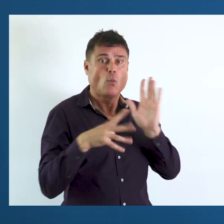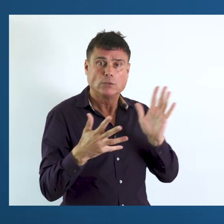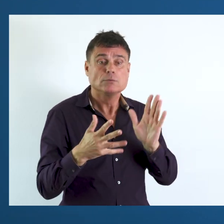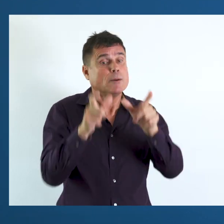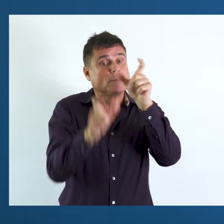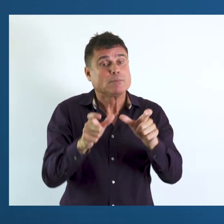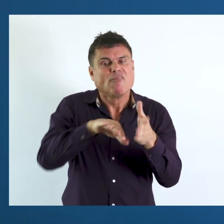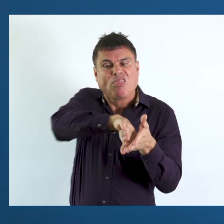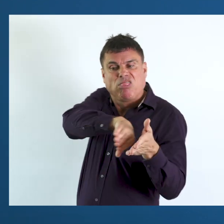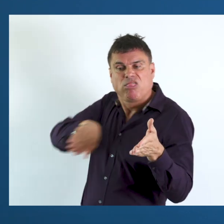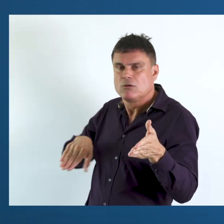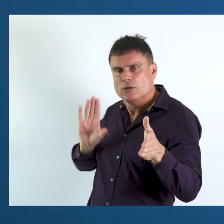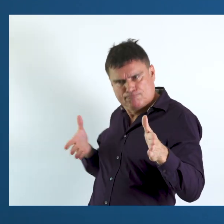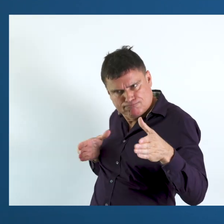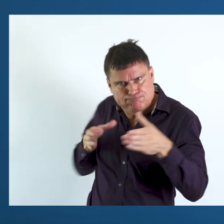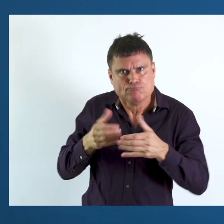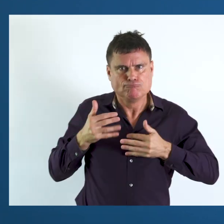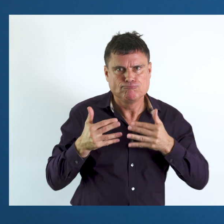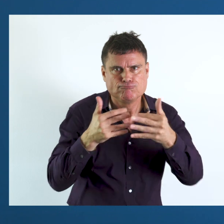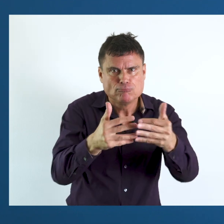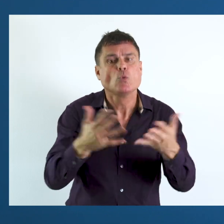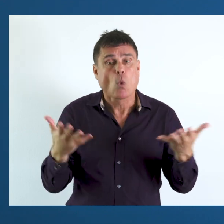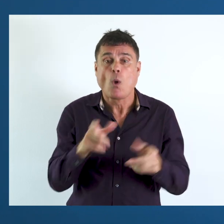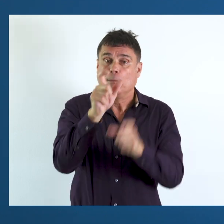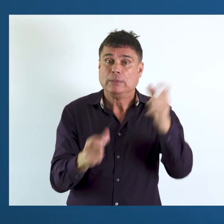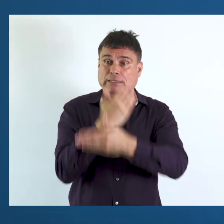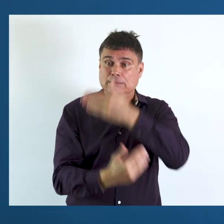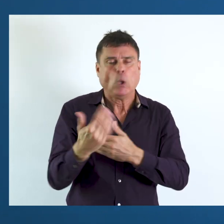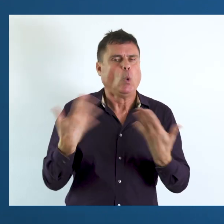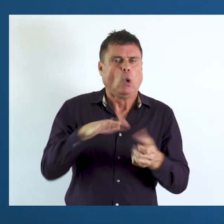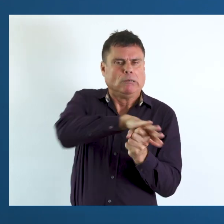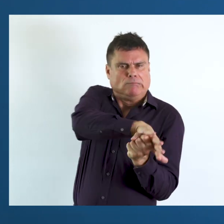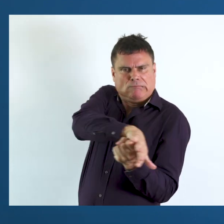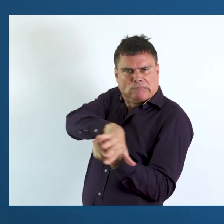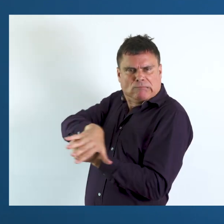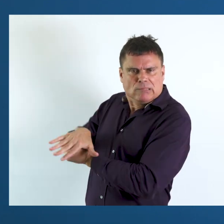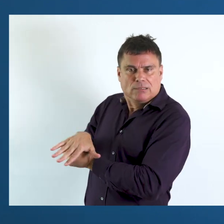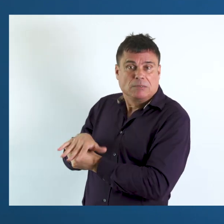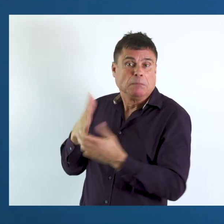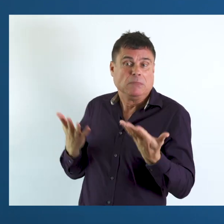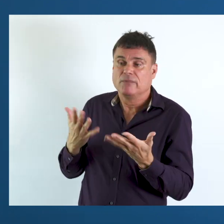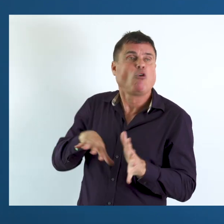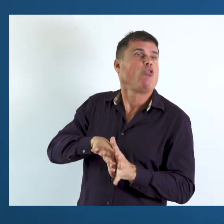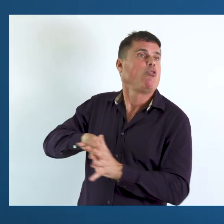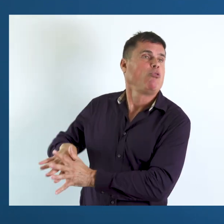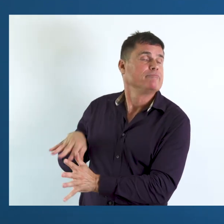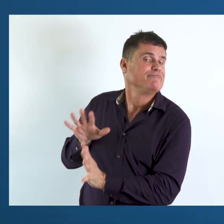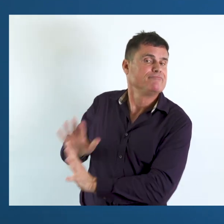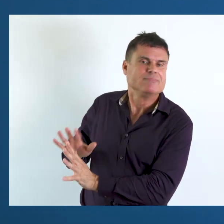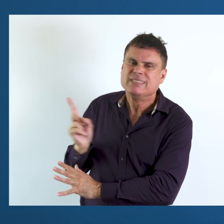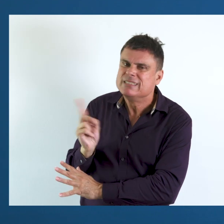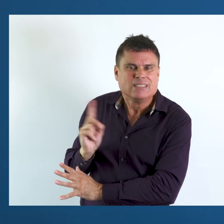as I said, around the principle of leaving no one behind. We know that people with disabilities are the most disadvantaged